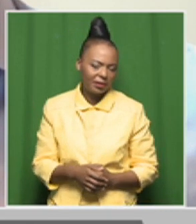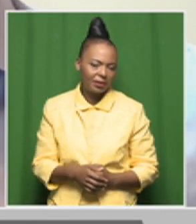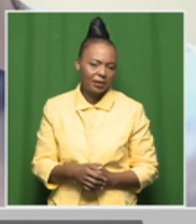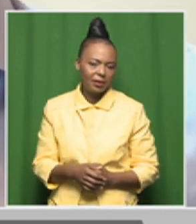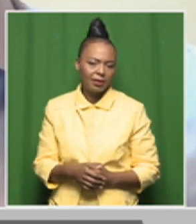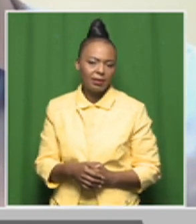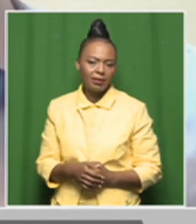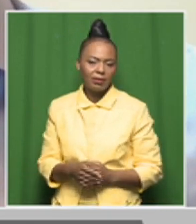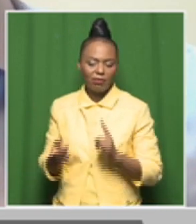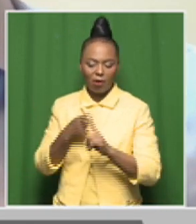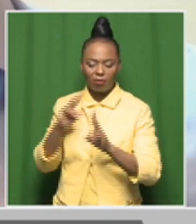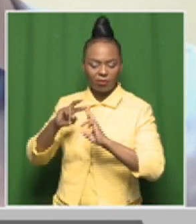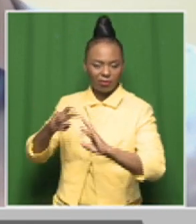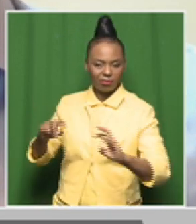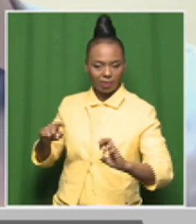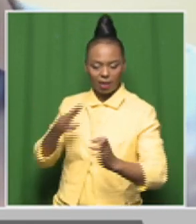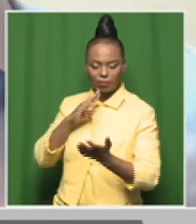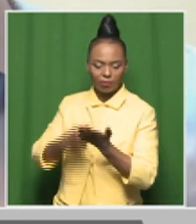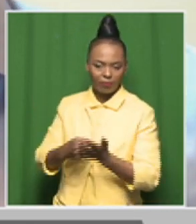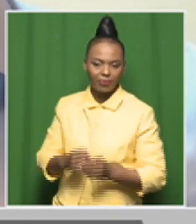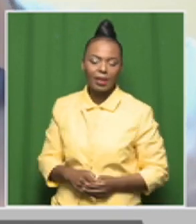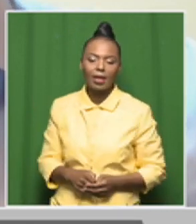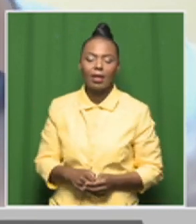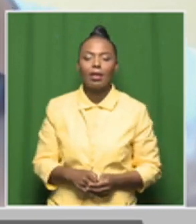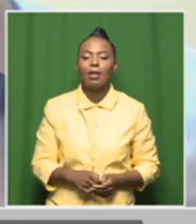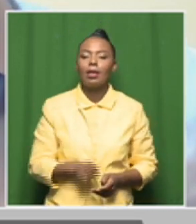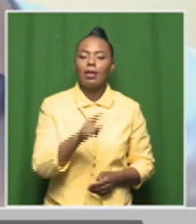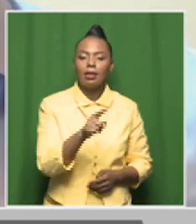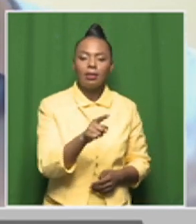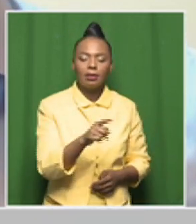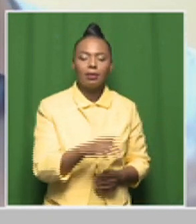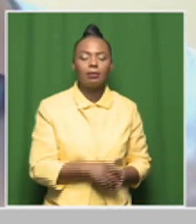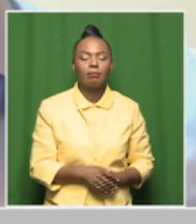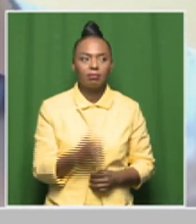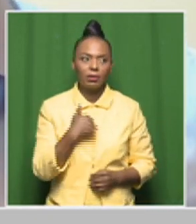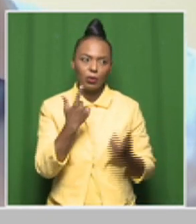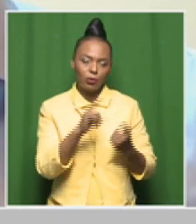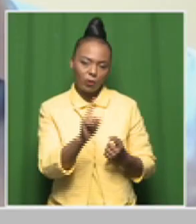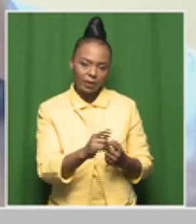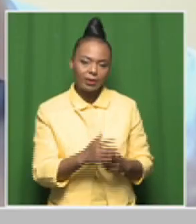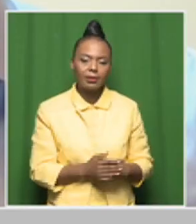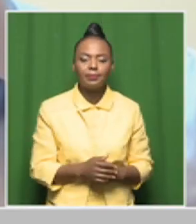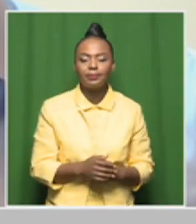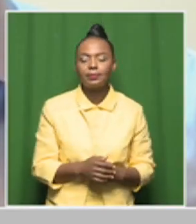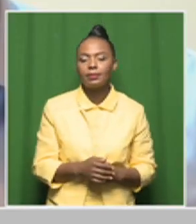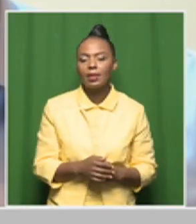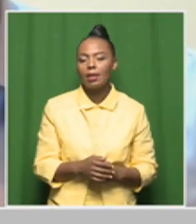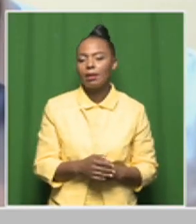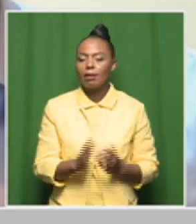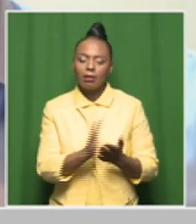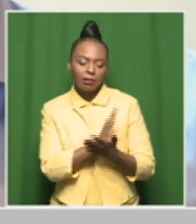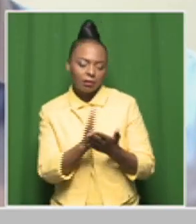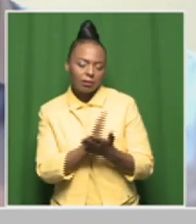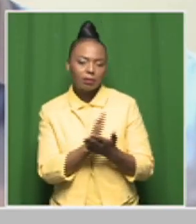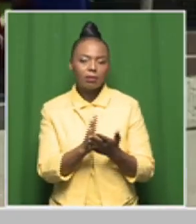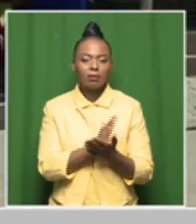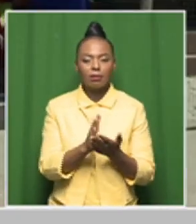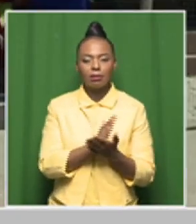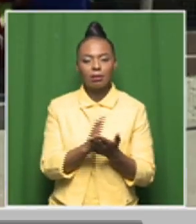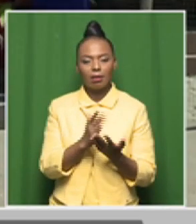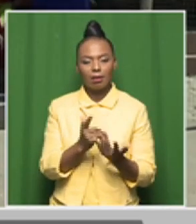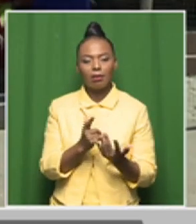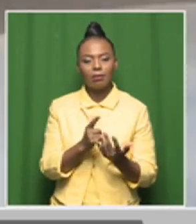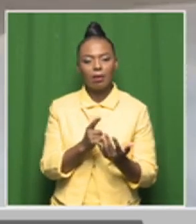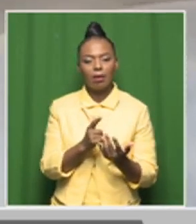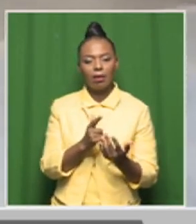The grade 9 results, to me, are, I'll deal with that first. Sure. It's somewhat a silver lining, but not really, because by the time they get